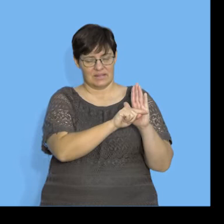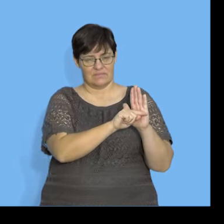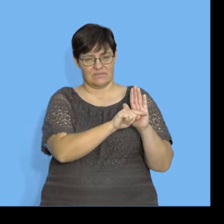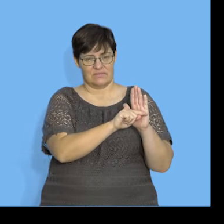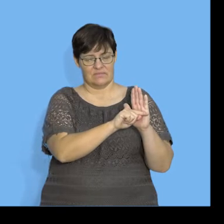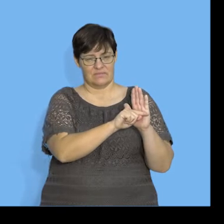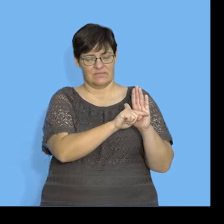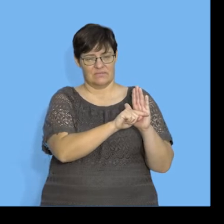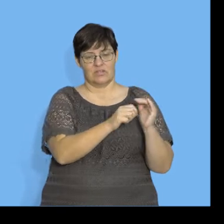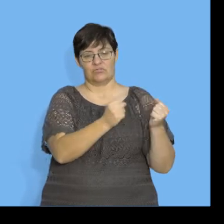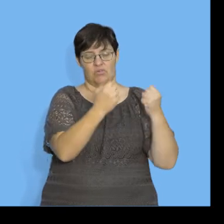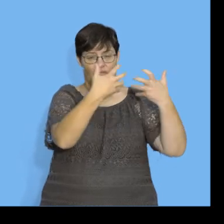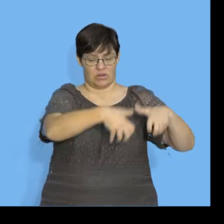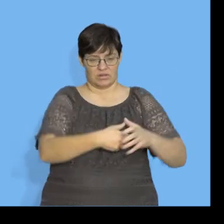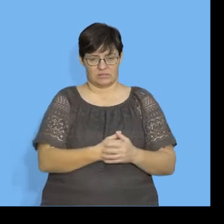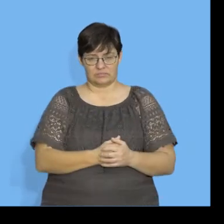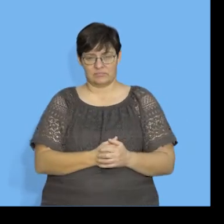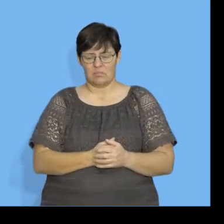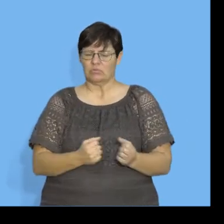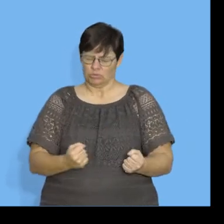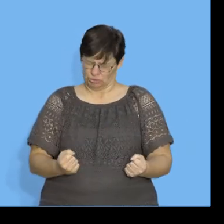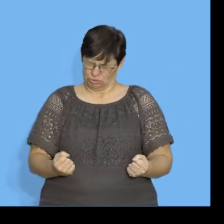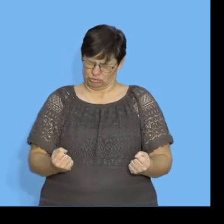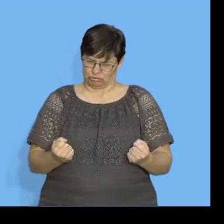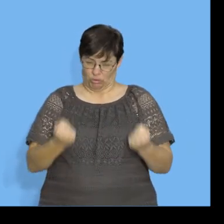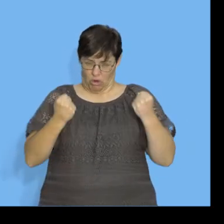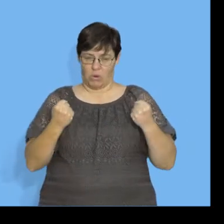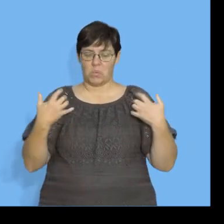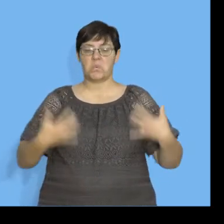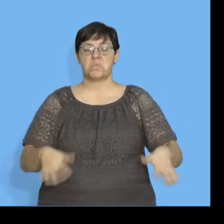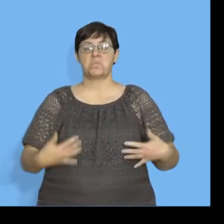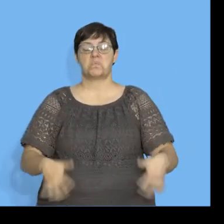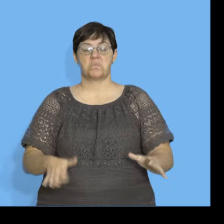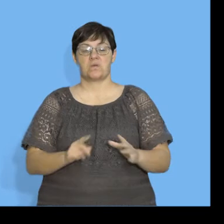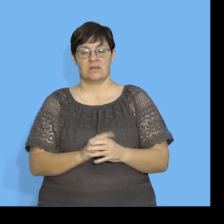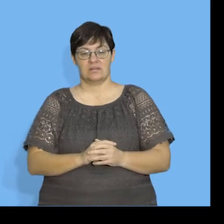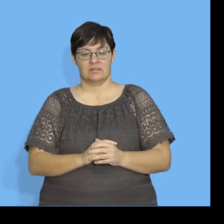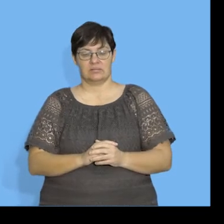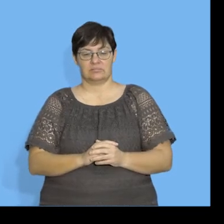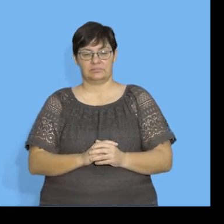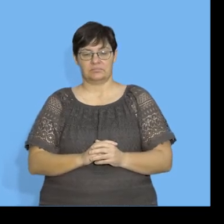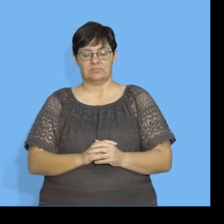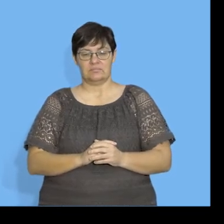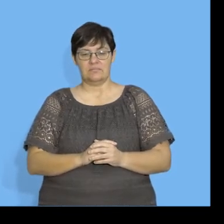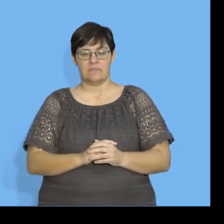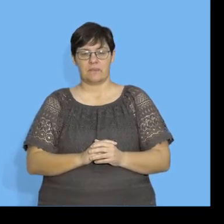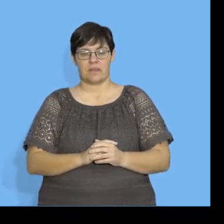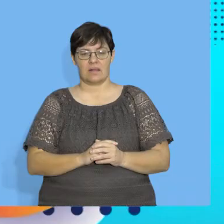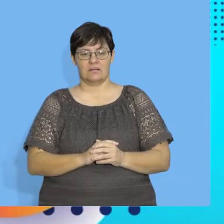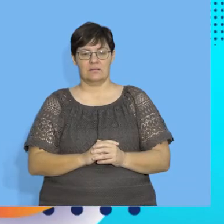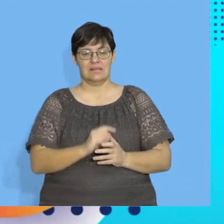correlation. But very strong. What is very strong? Very strong, guys, we're talking about